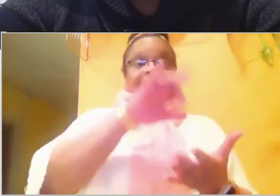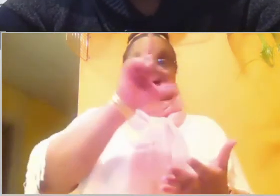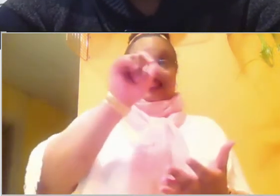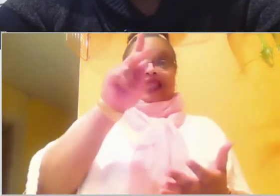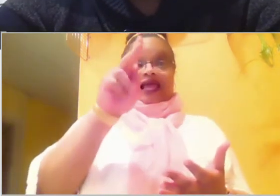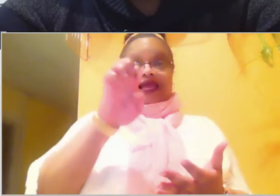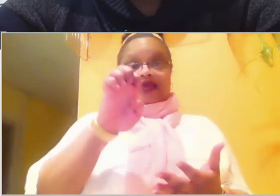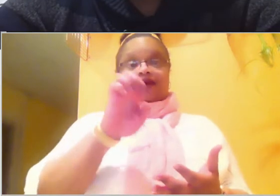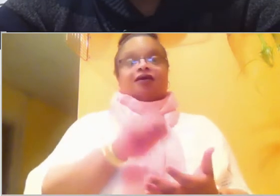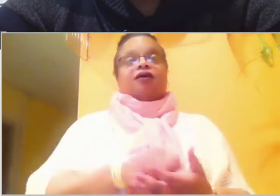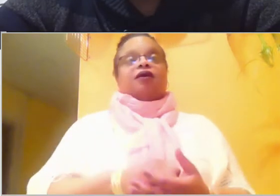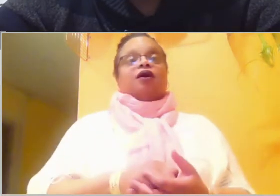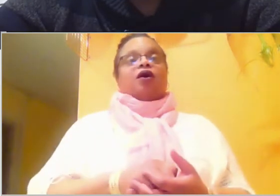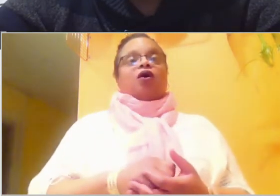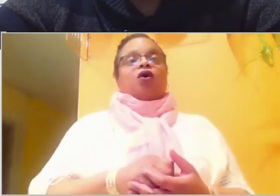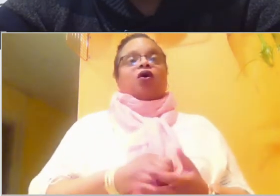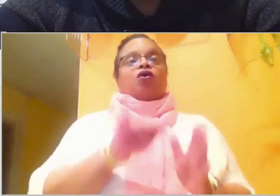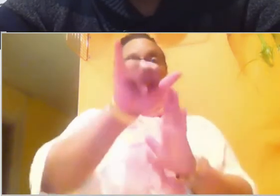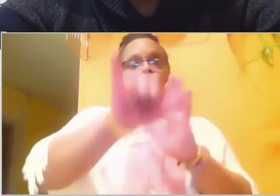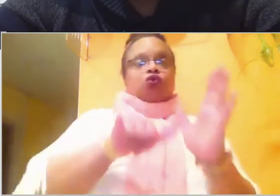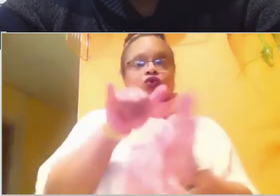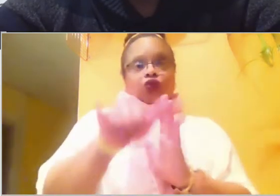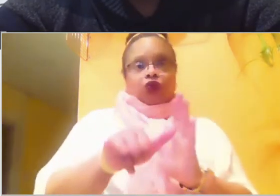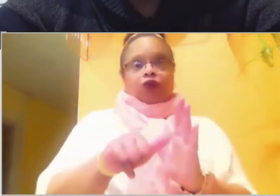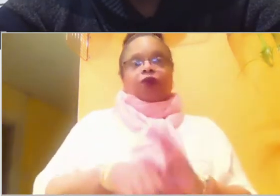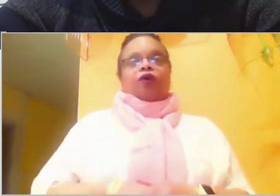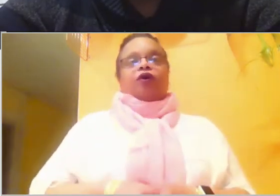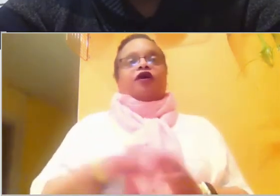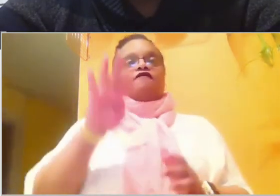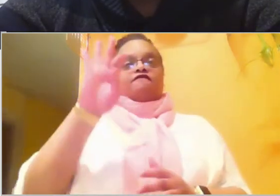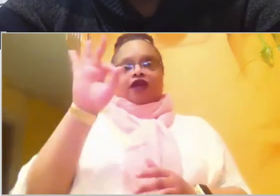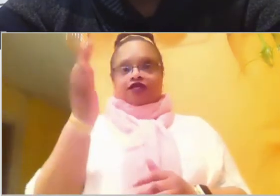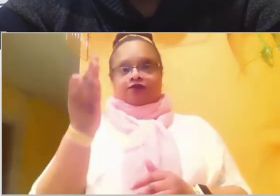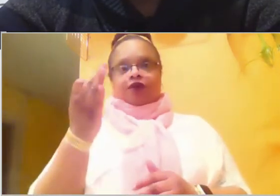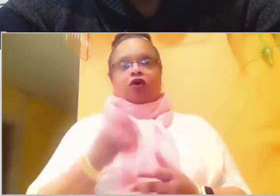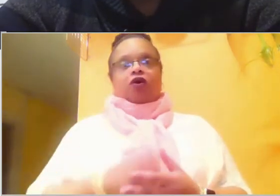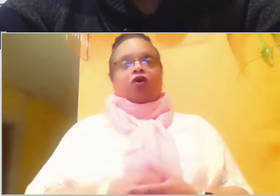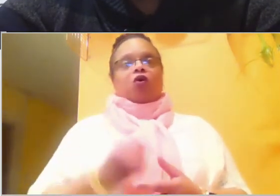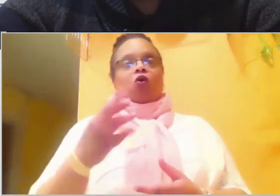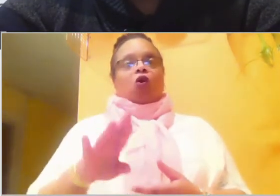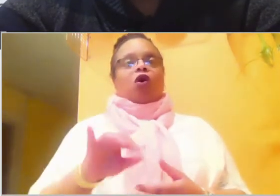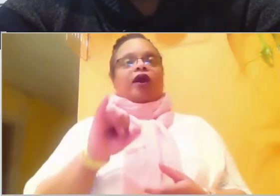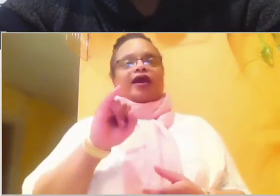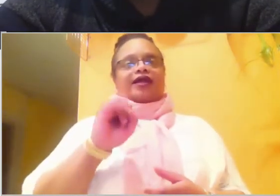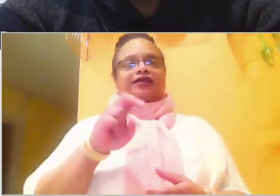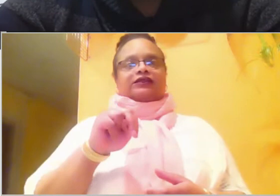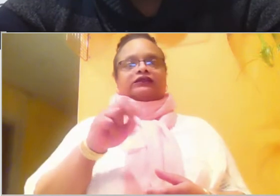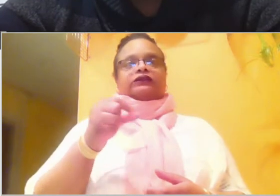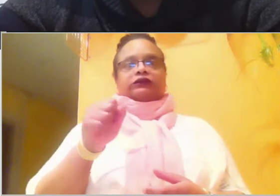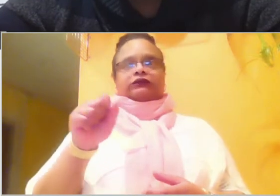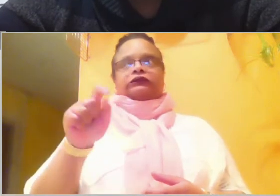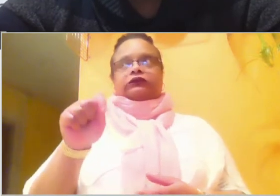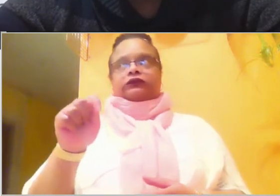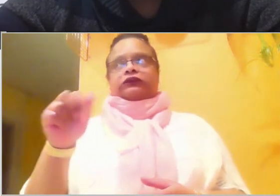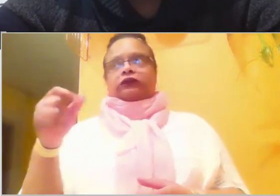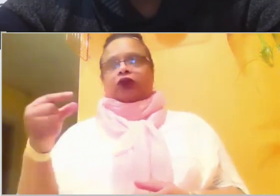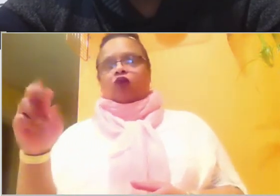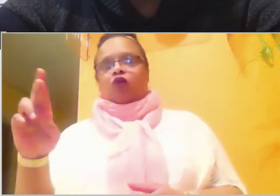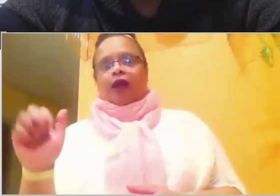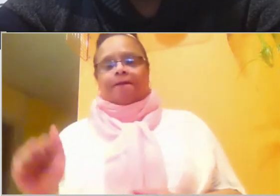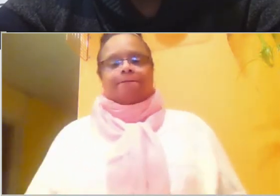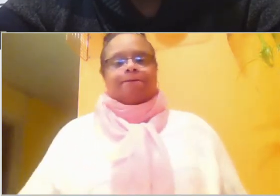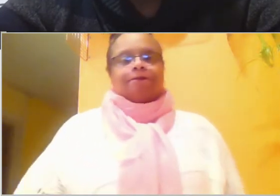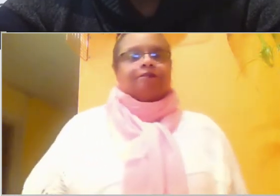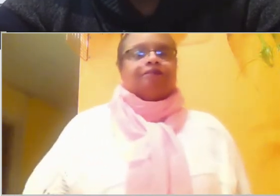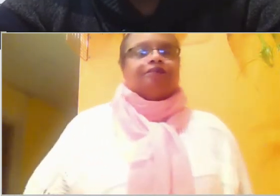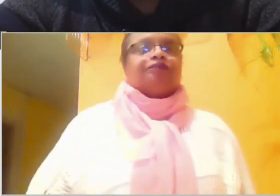liking on those platforms, YouTube, Facebook, Instagram, whichever one you tune into. And so